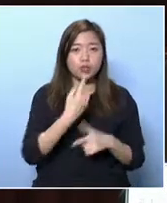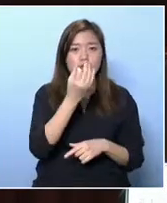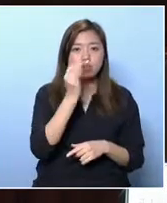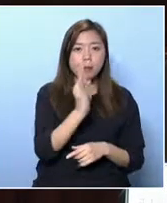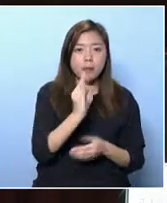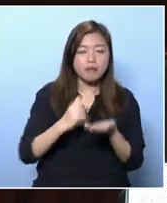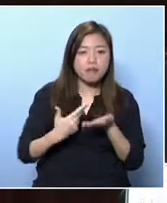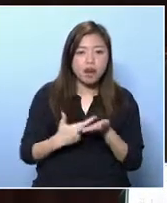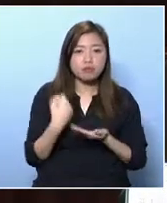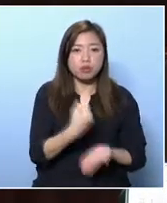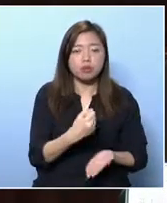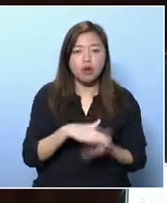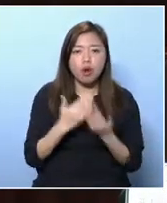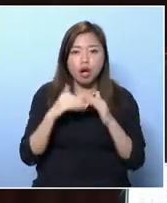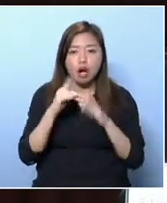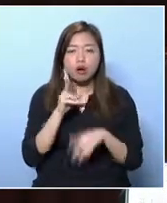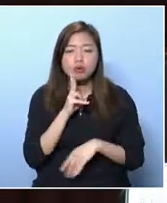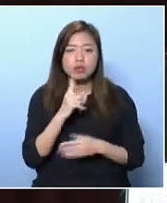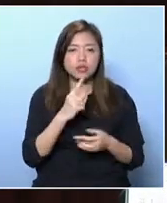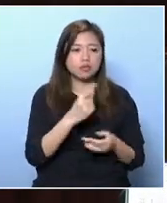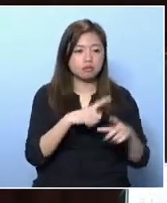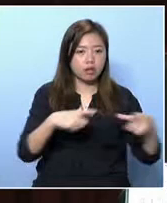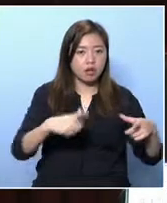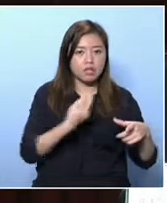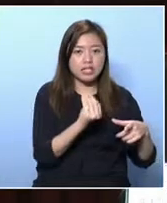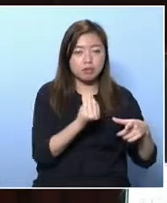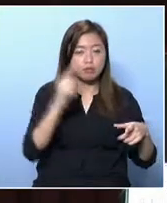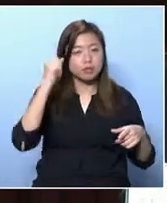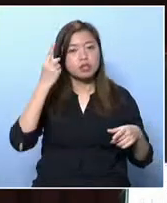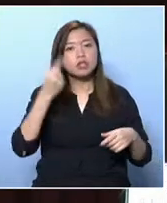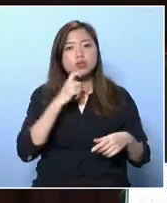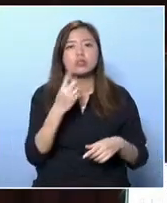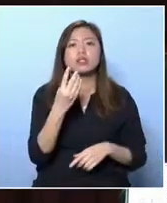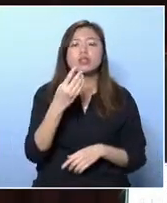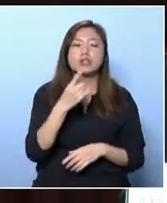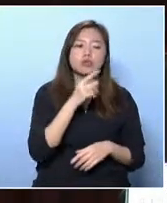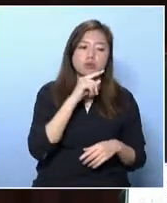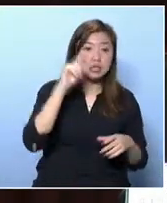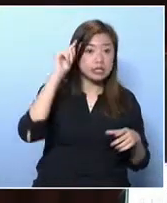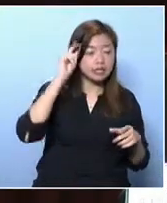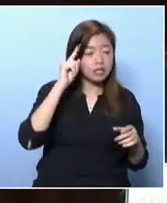For those for the CSSA, and in primary schools, they get $30.